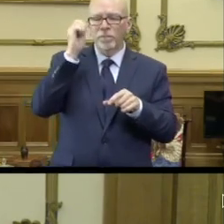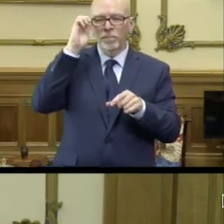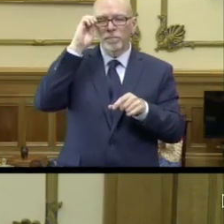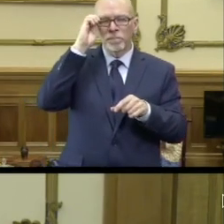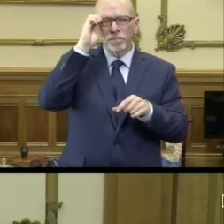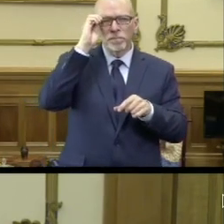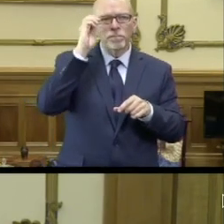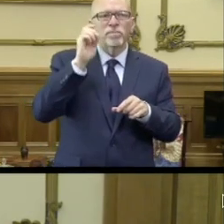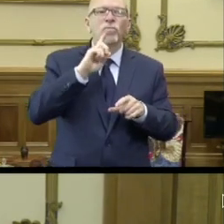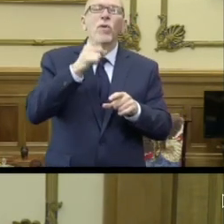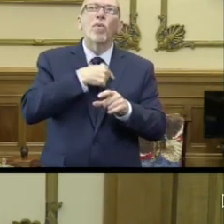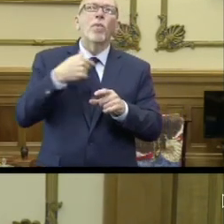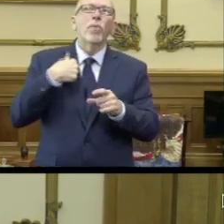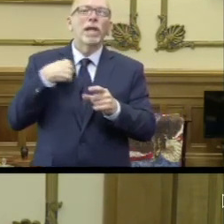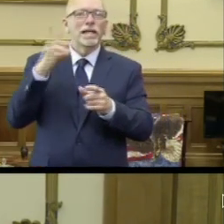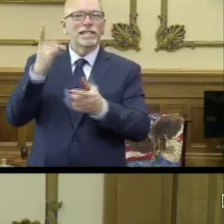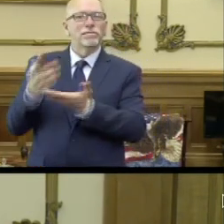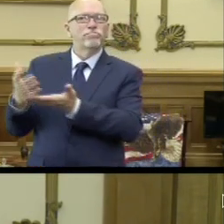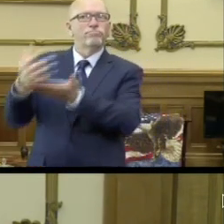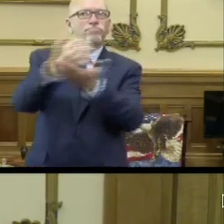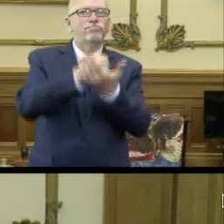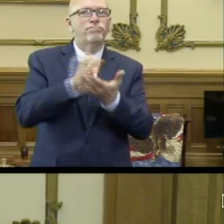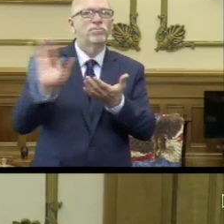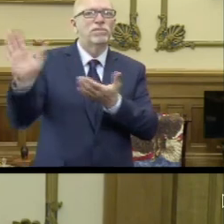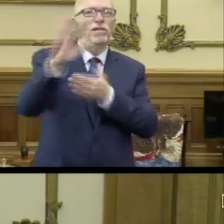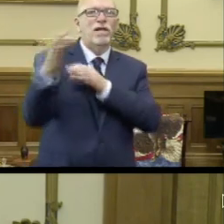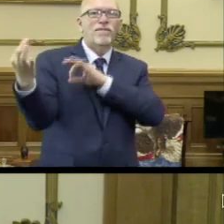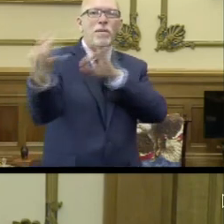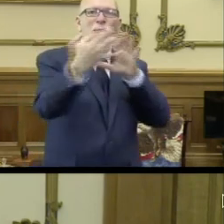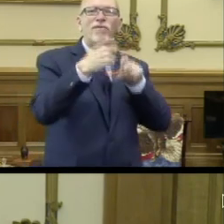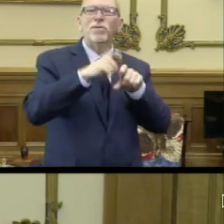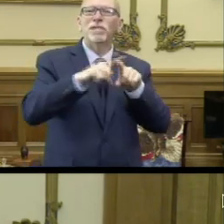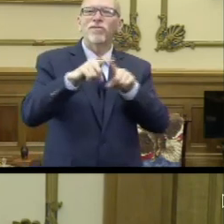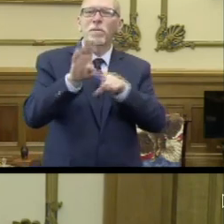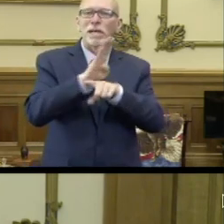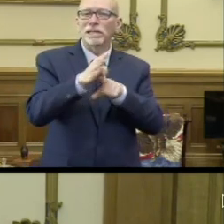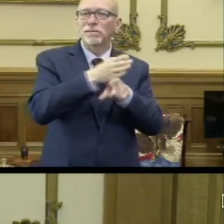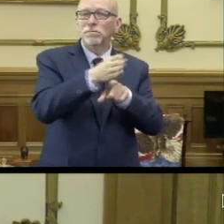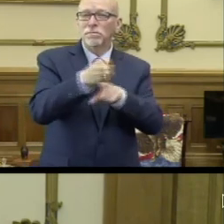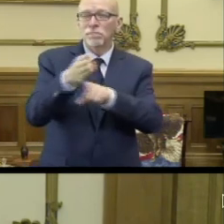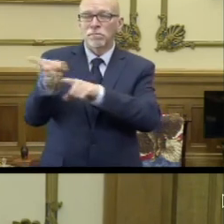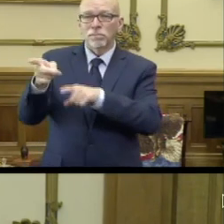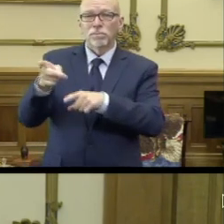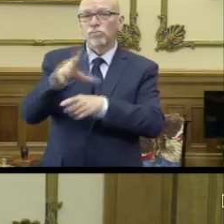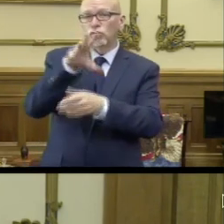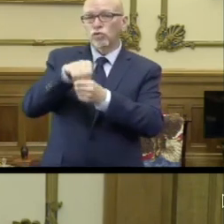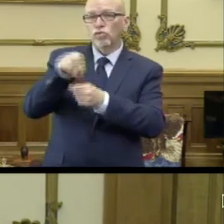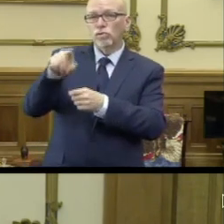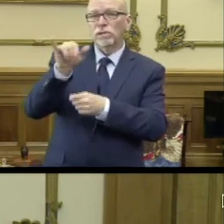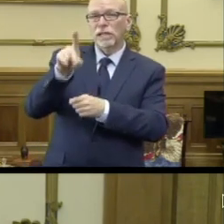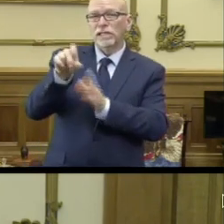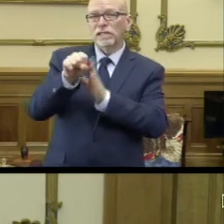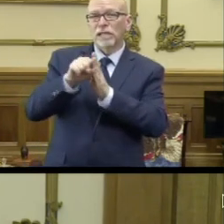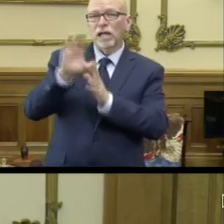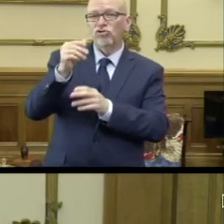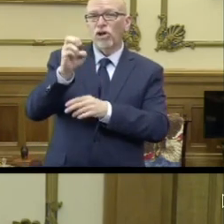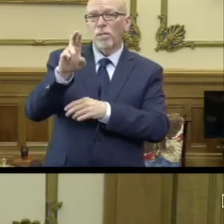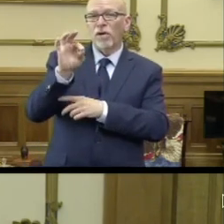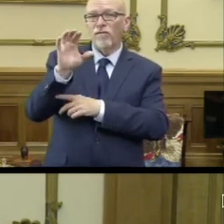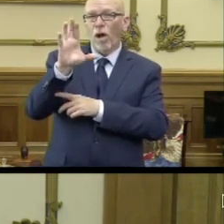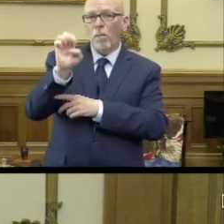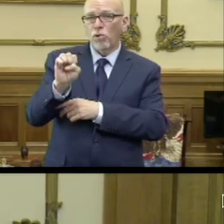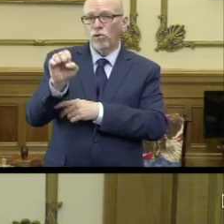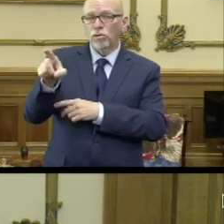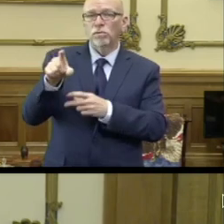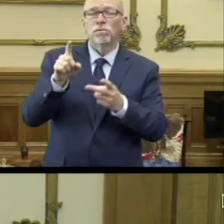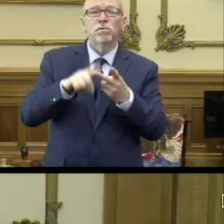Actually, we solicited recommendations from various sectors, including the Indiana State Chamber of Commerce, including the